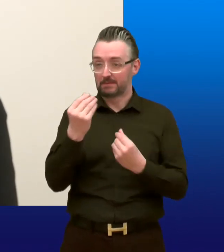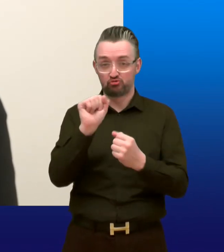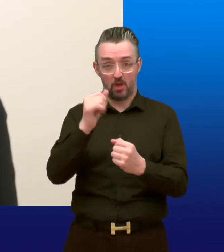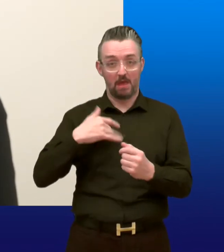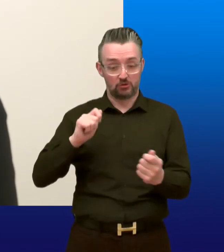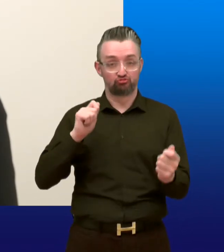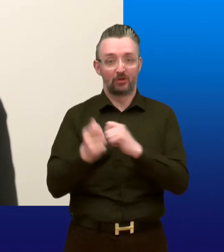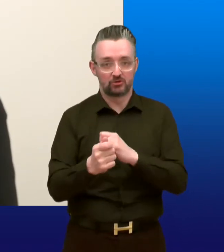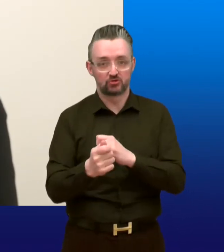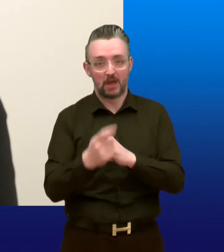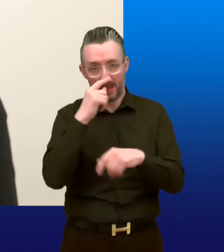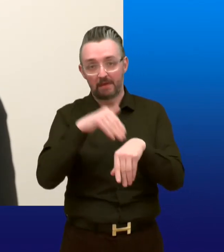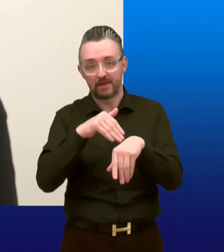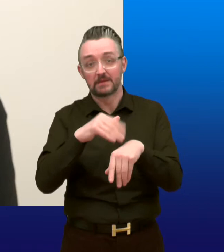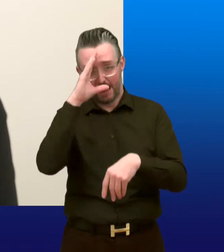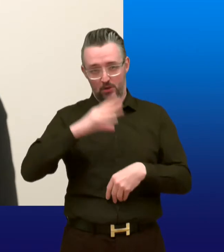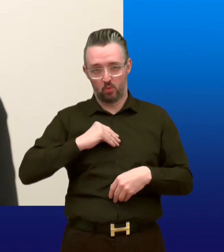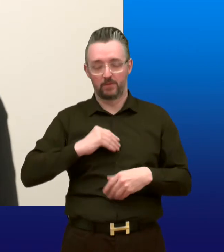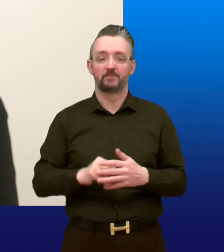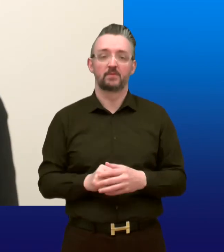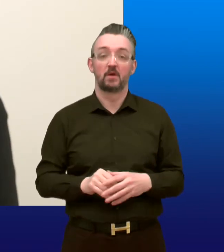if something changes that might affect your entitlement.